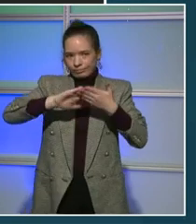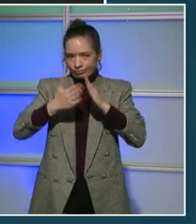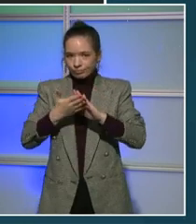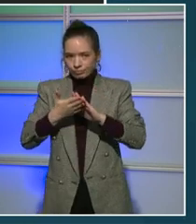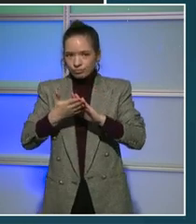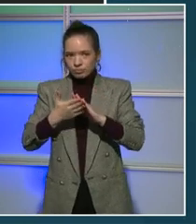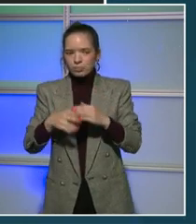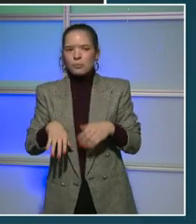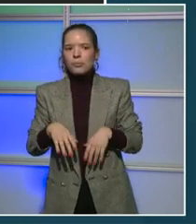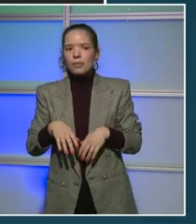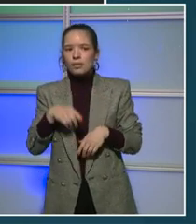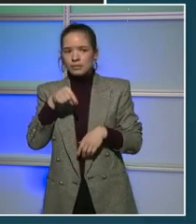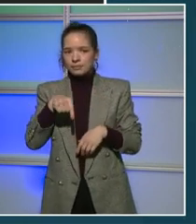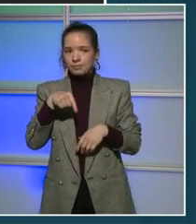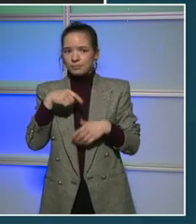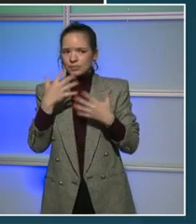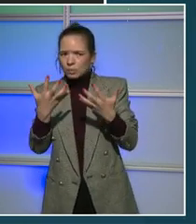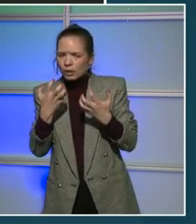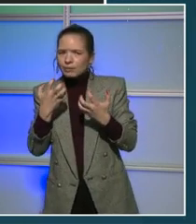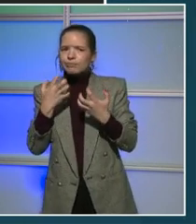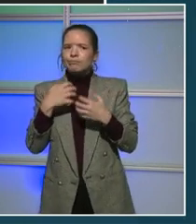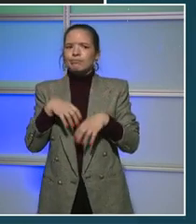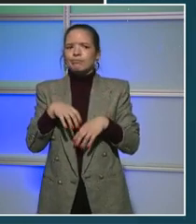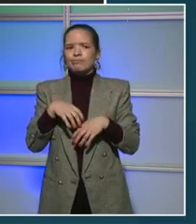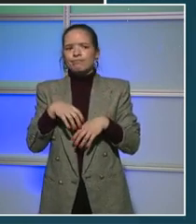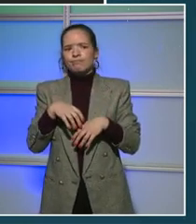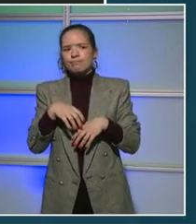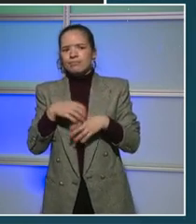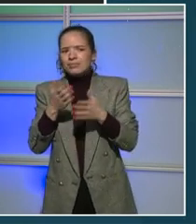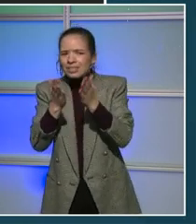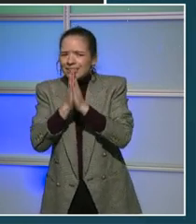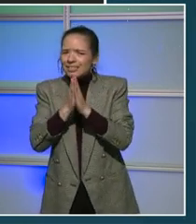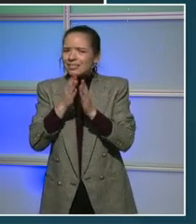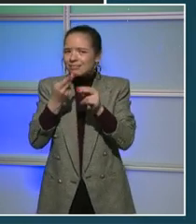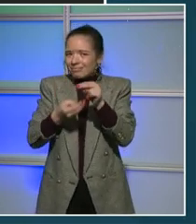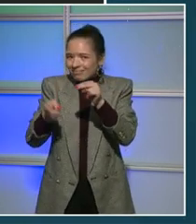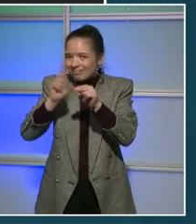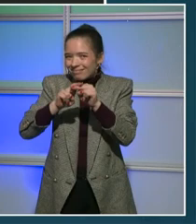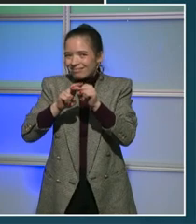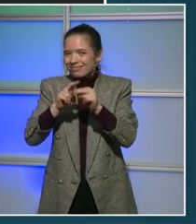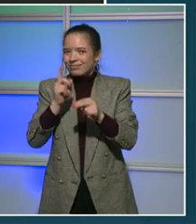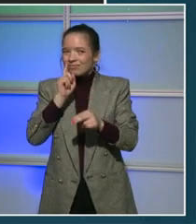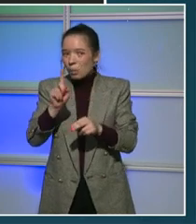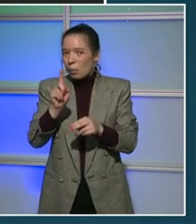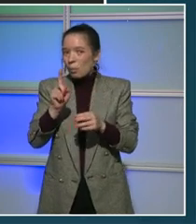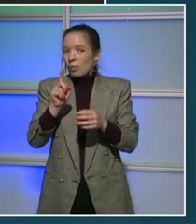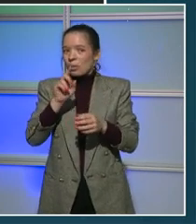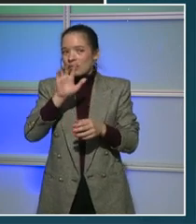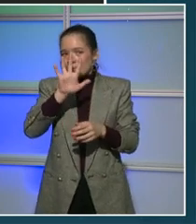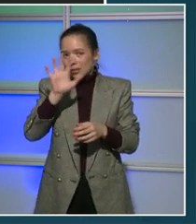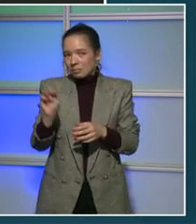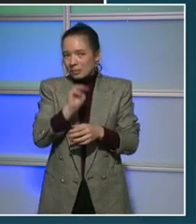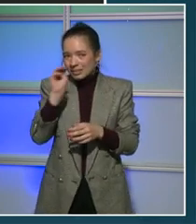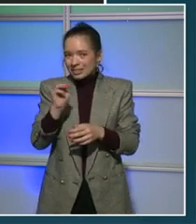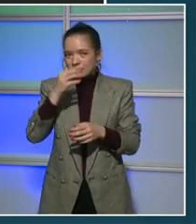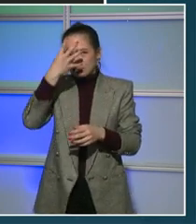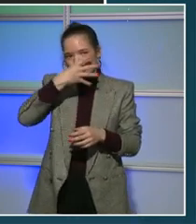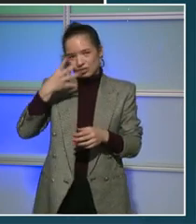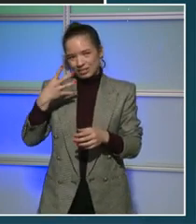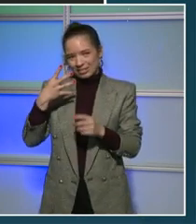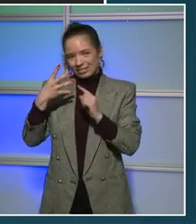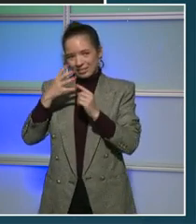raise my voice and ask for $5 million for funding for the immigrant community, specifically the IJLS program.